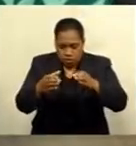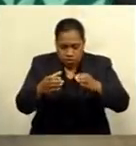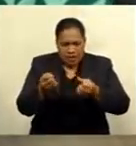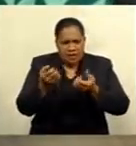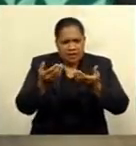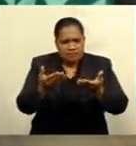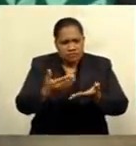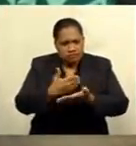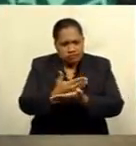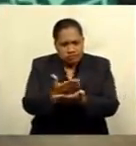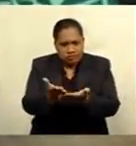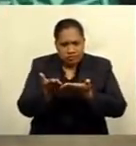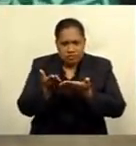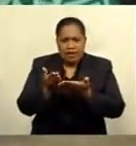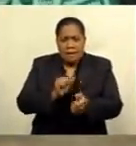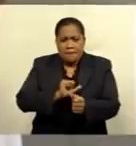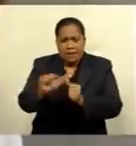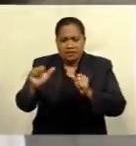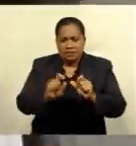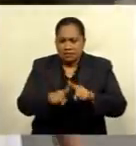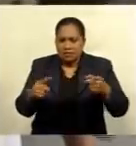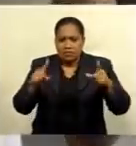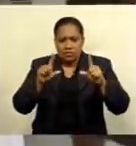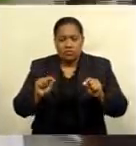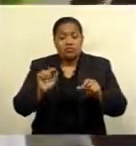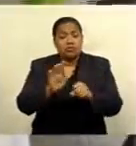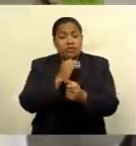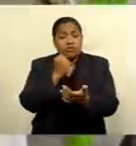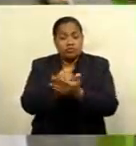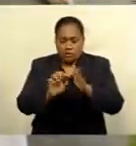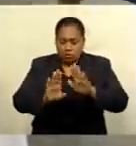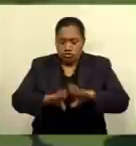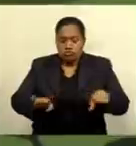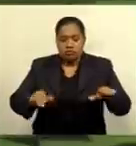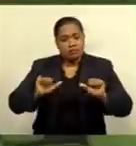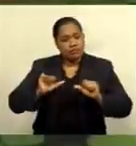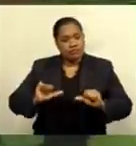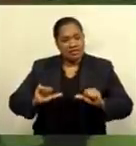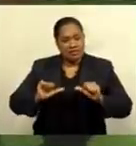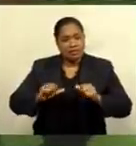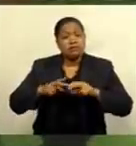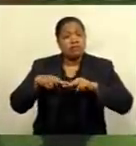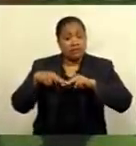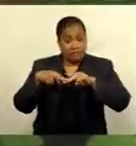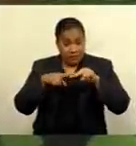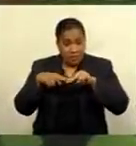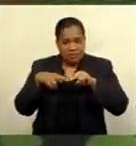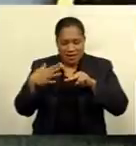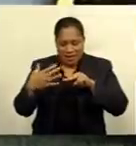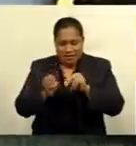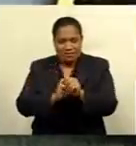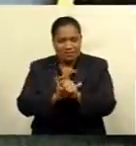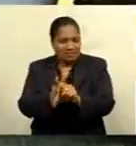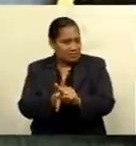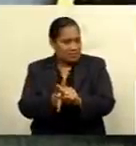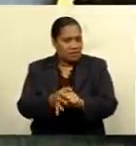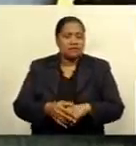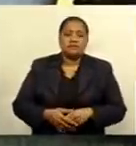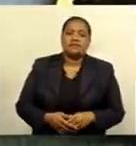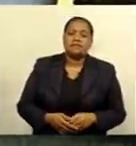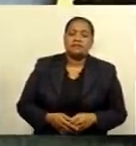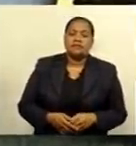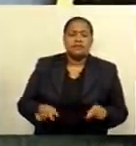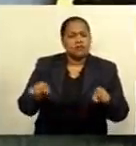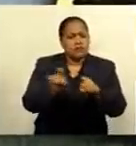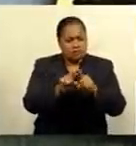practices and to rethink strategies to ensure children are protected while Fiji is confronted with COVID-19. It also focuses